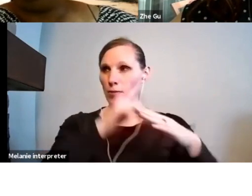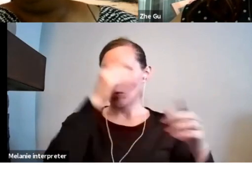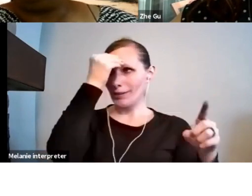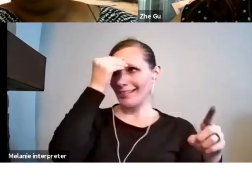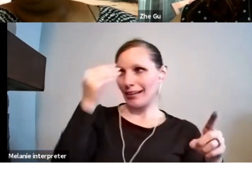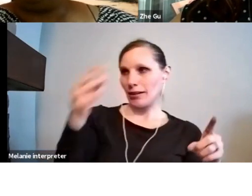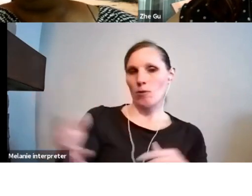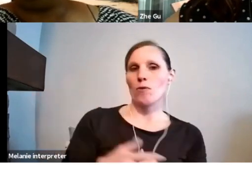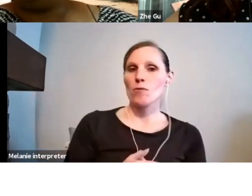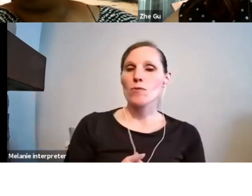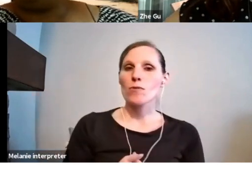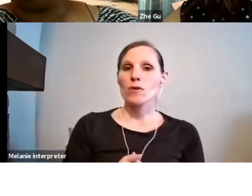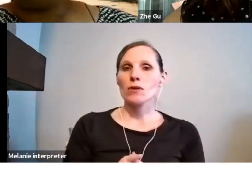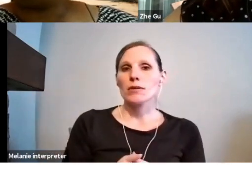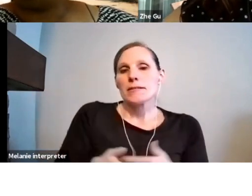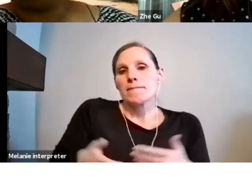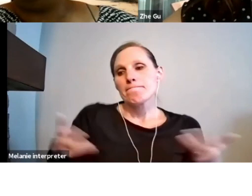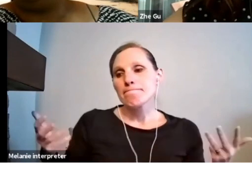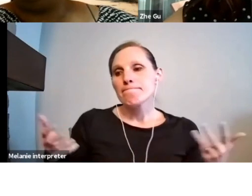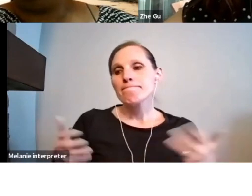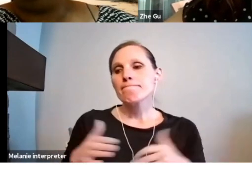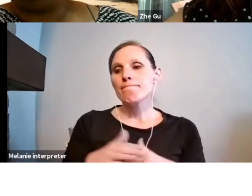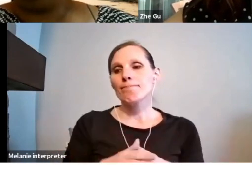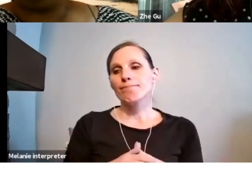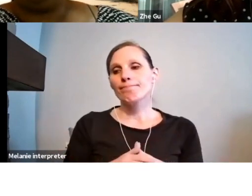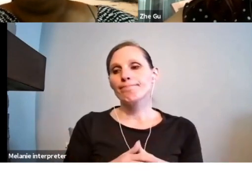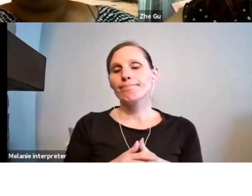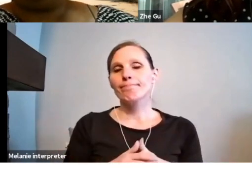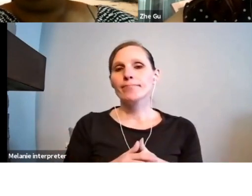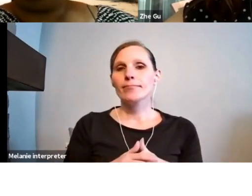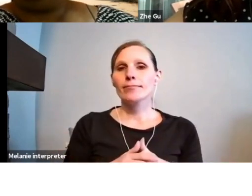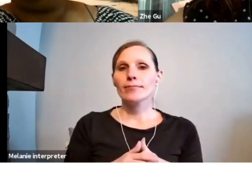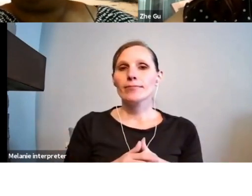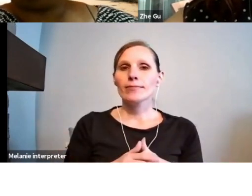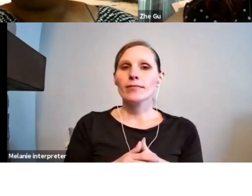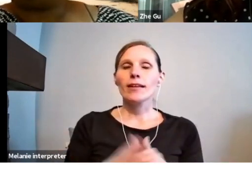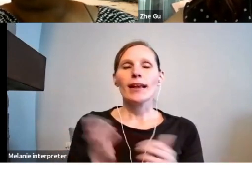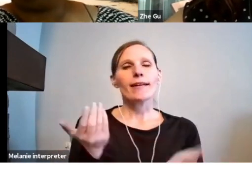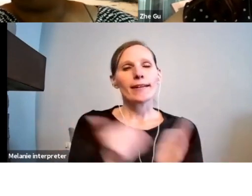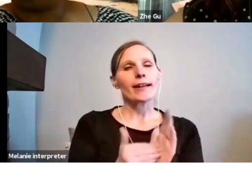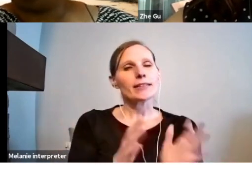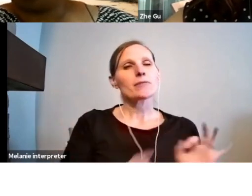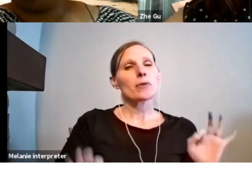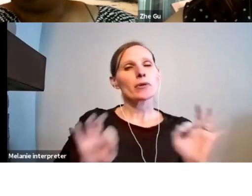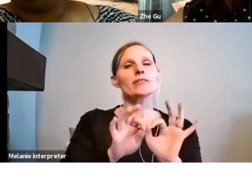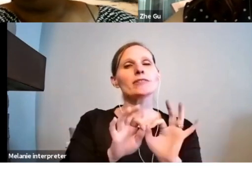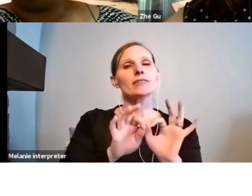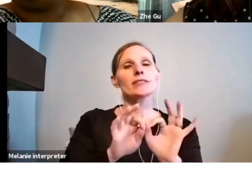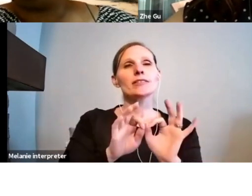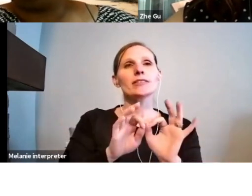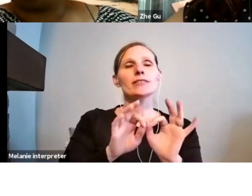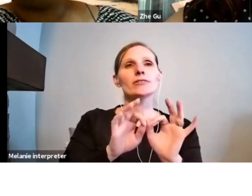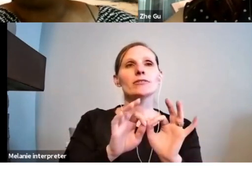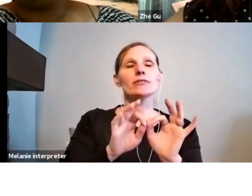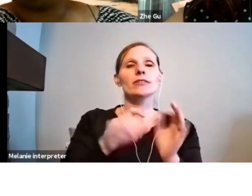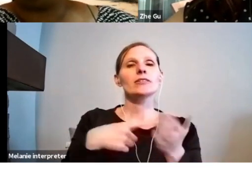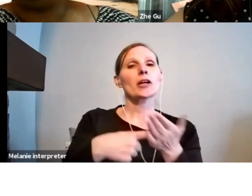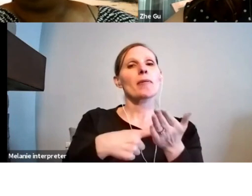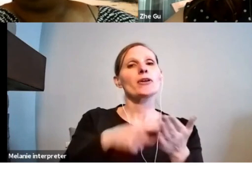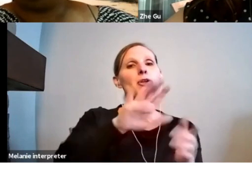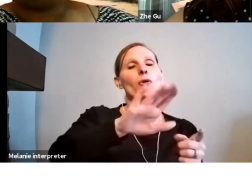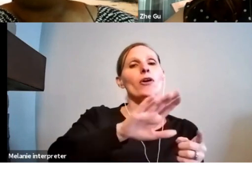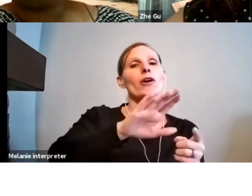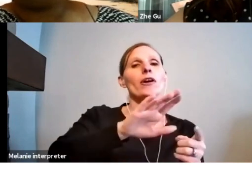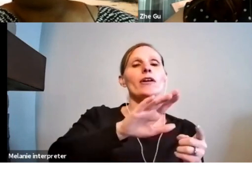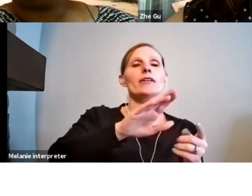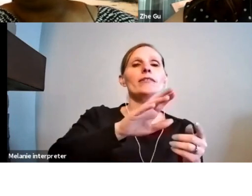So, you know, it's important to speak about your formation as an artist. Um, I think, uh, to talk about